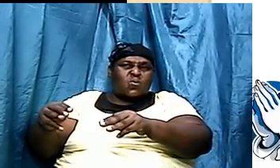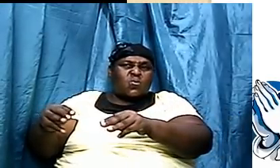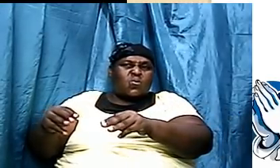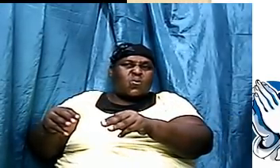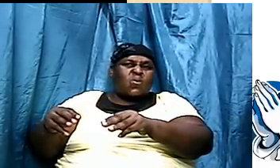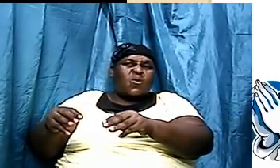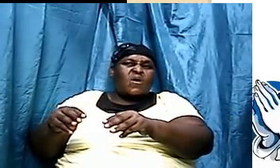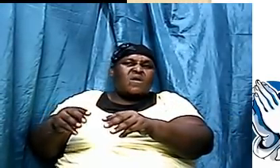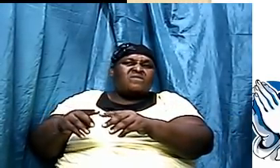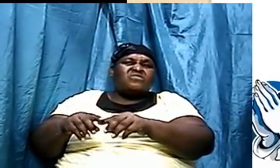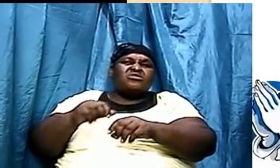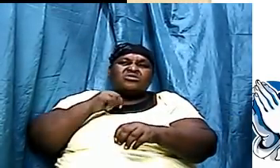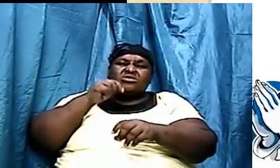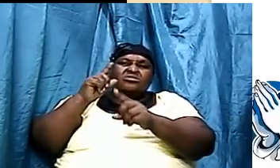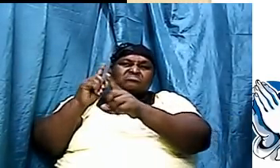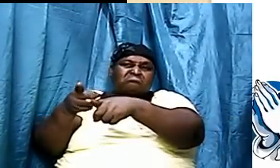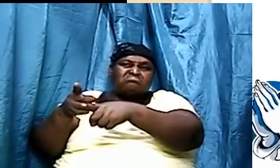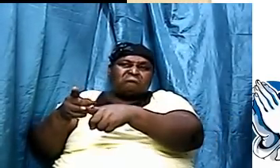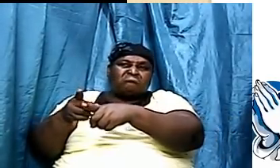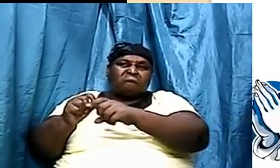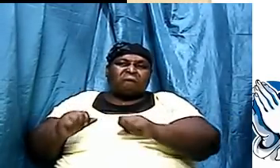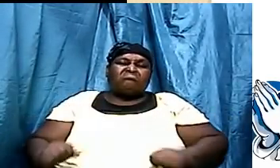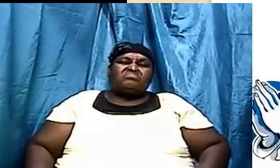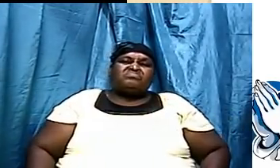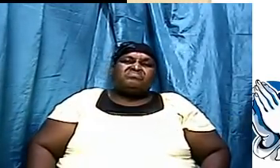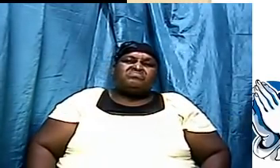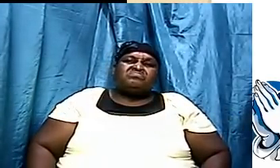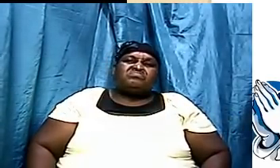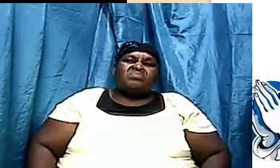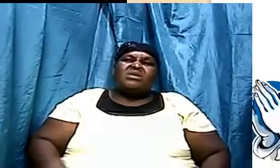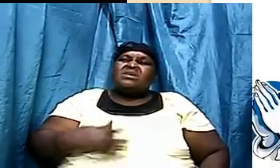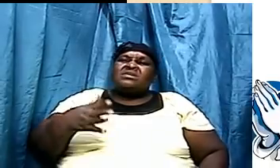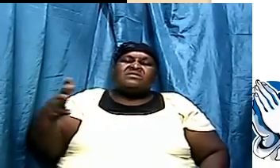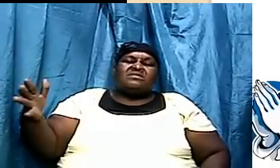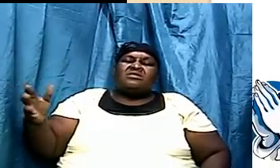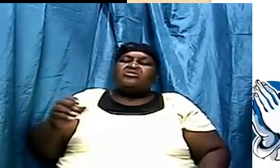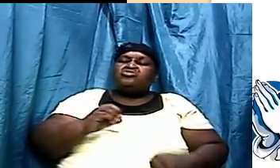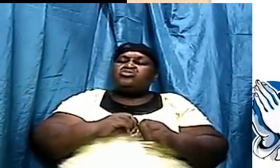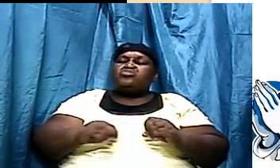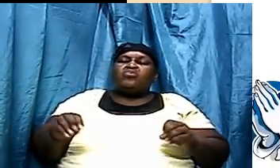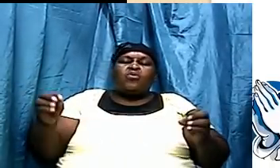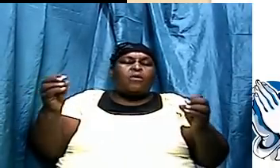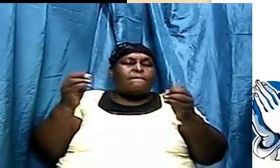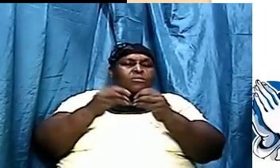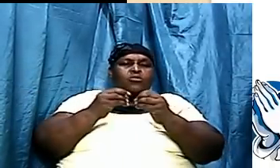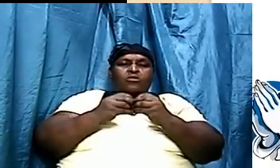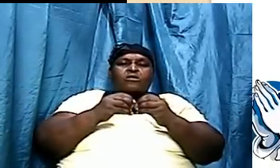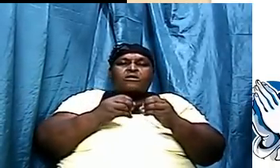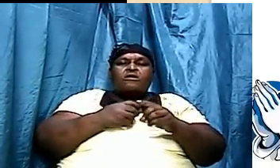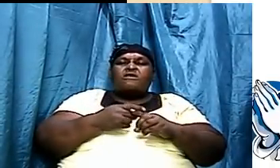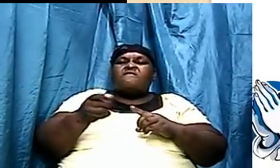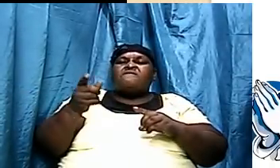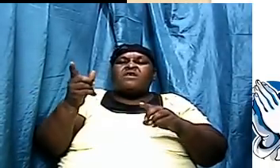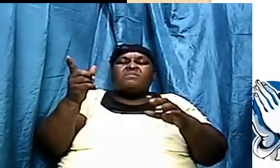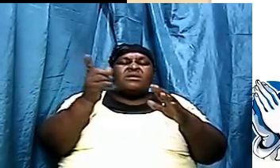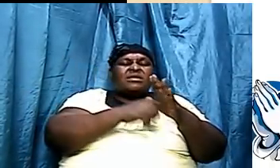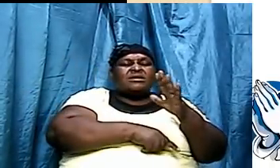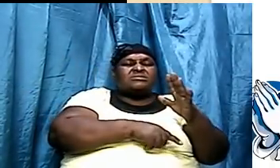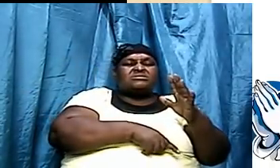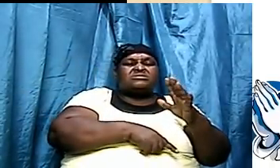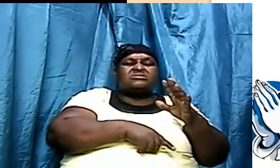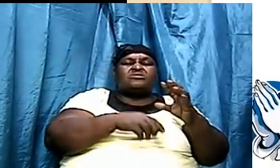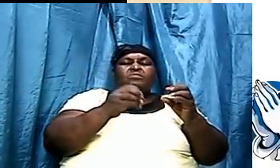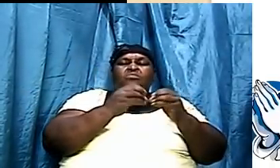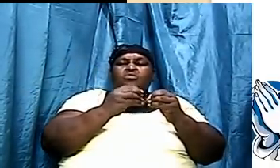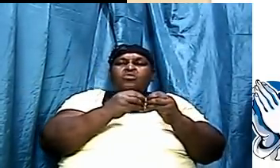a condition known of entropy in other words things don't move from lesser to more complex it